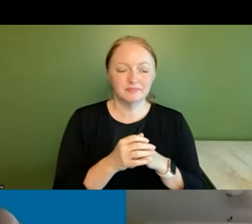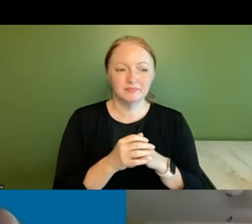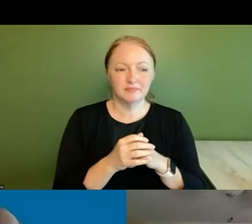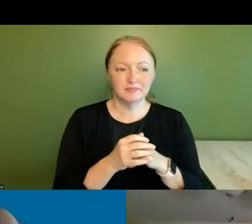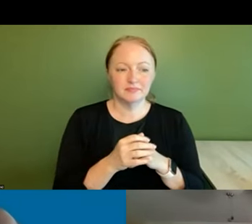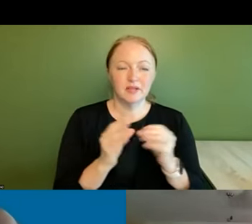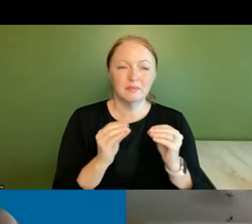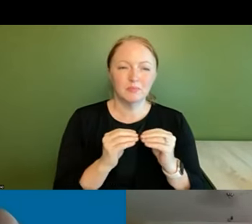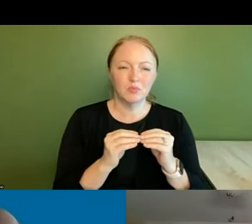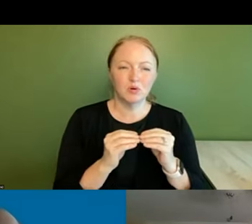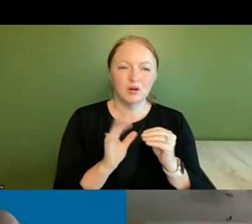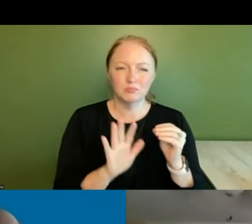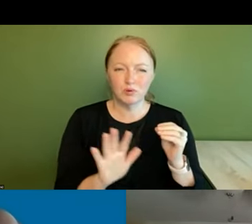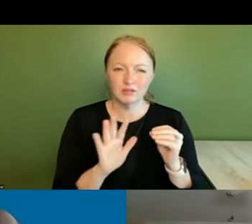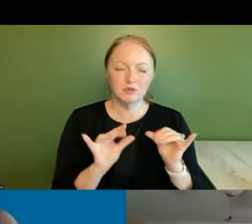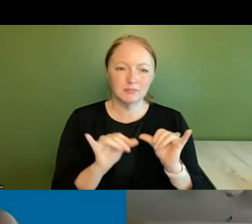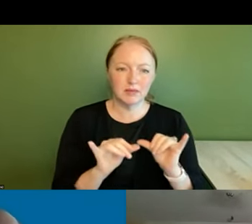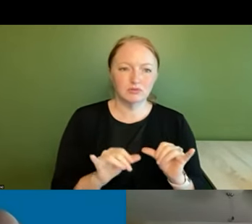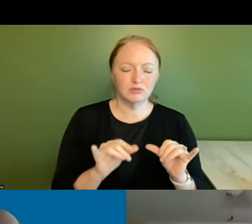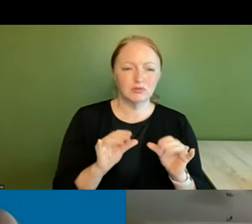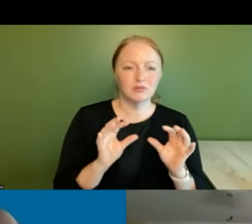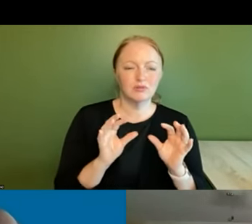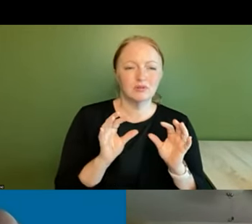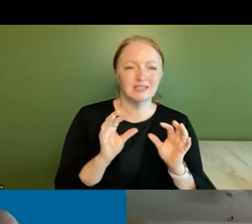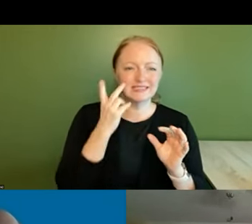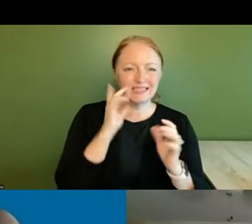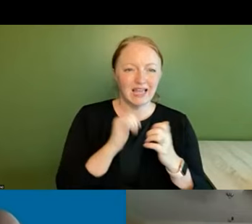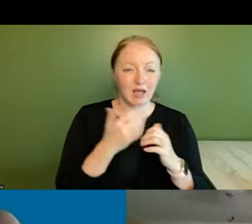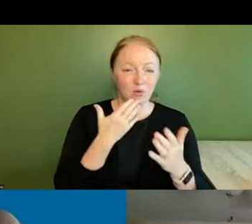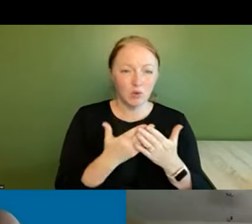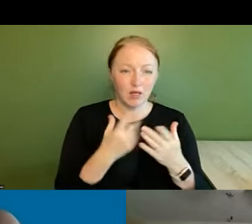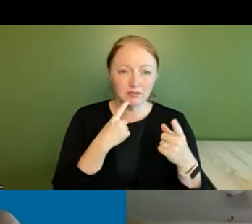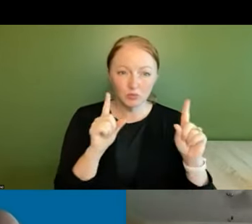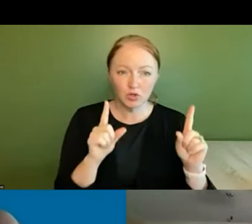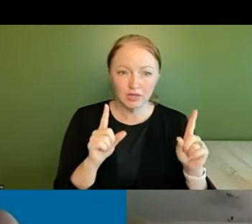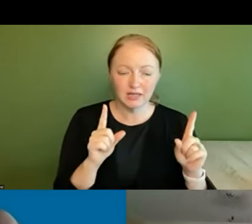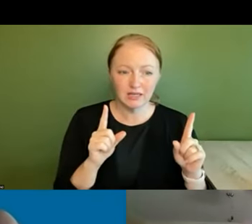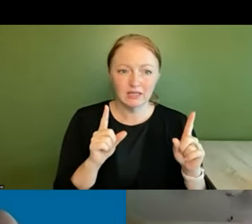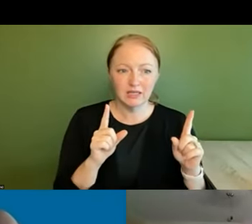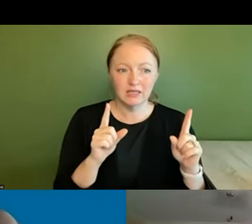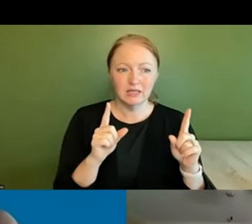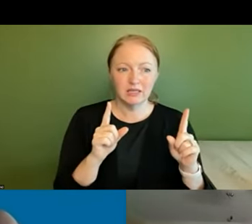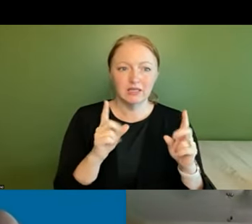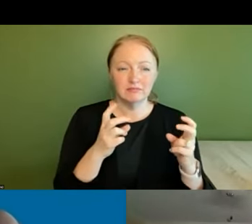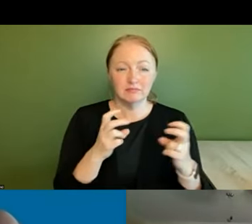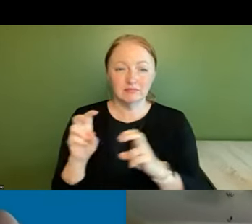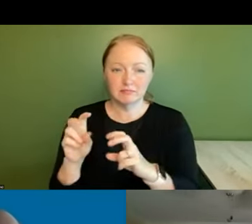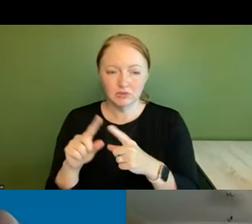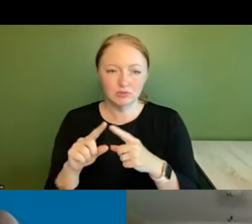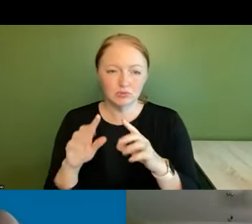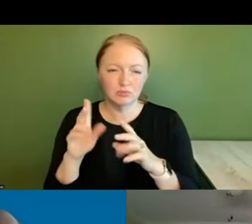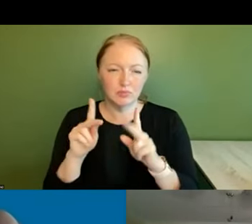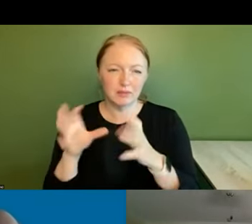more proximal set of metrics that have to do with how well something is working moving something towards those population